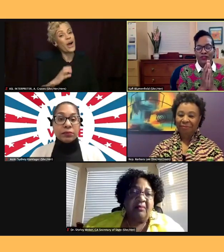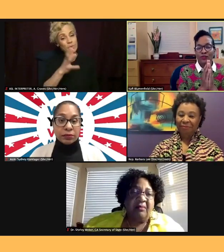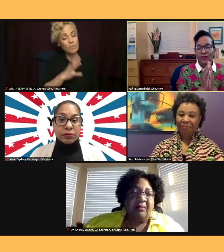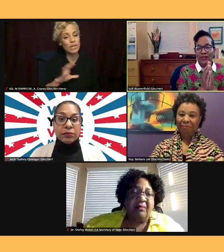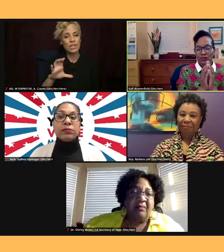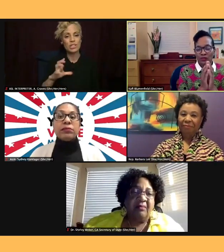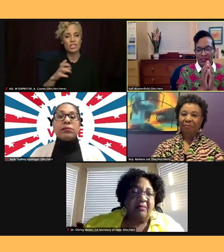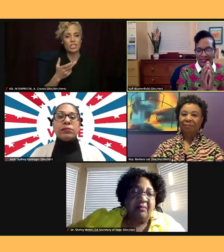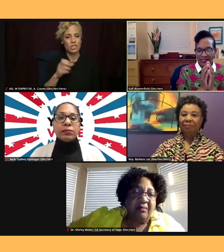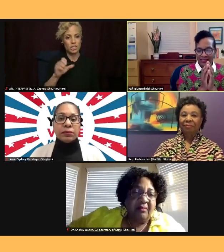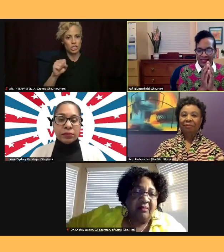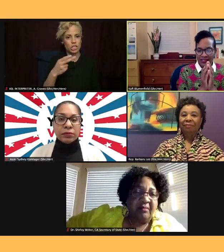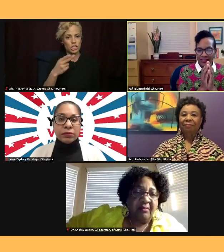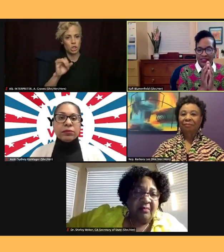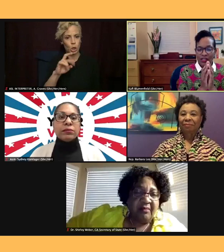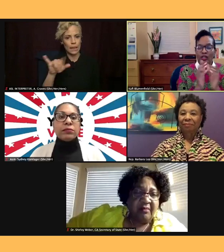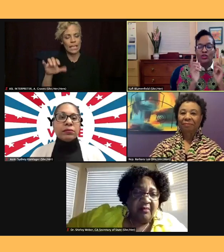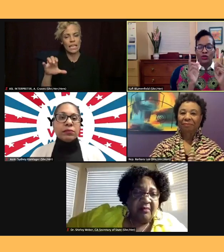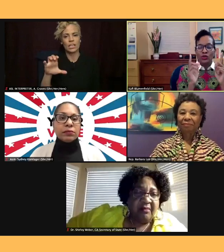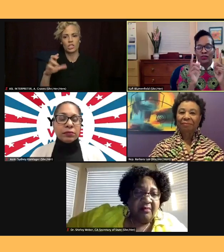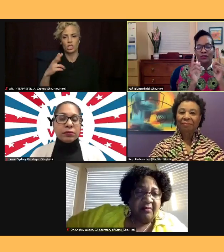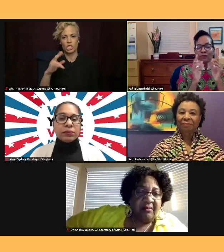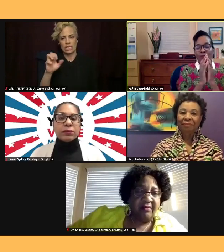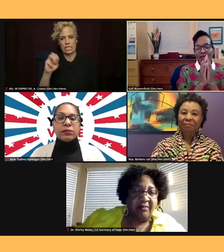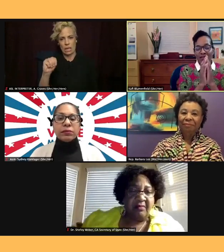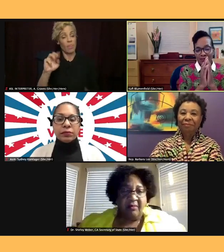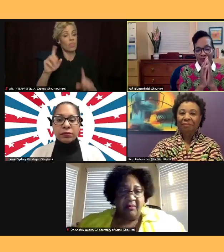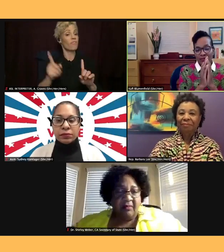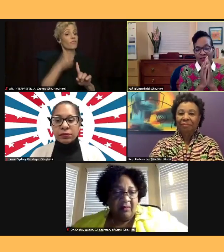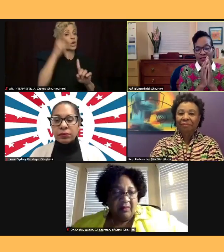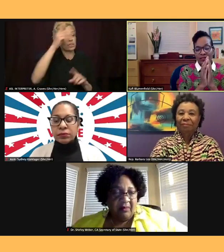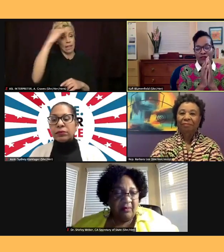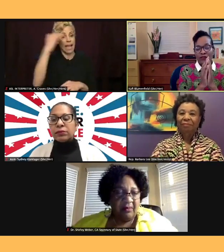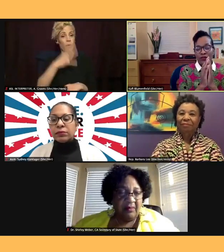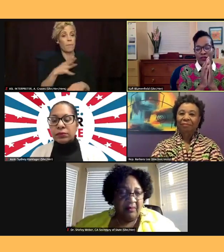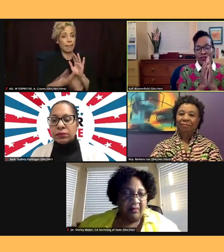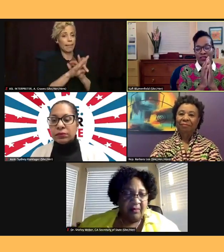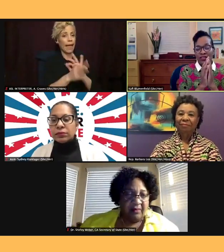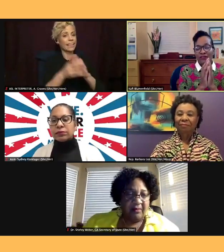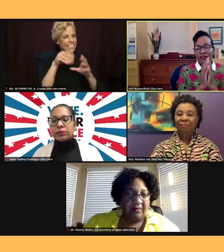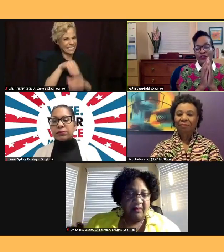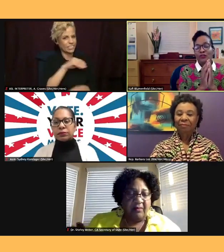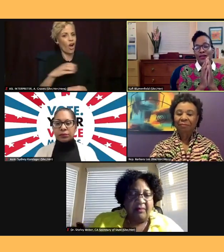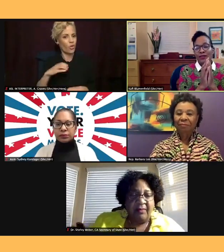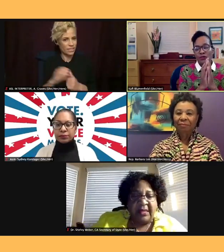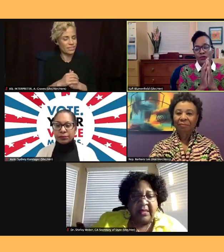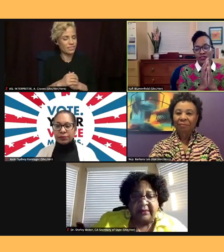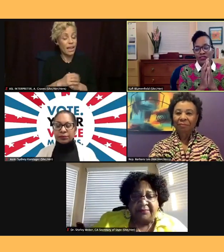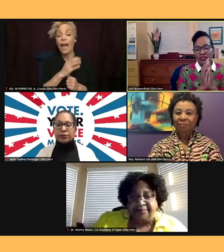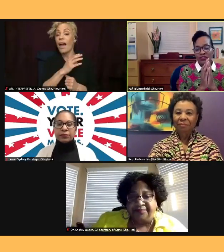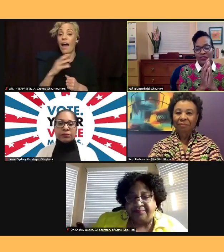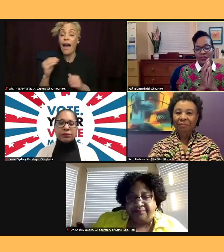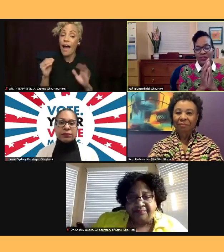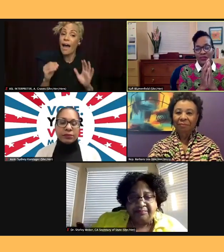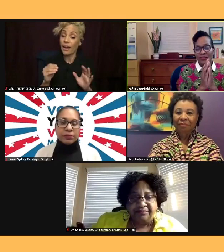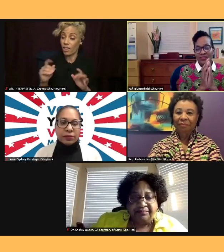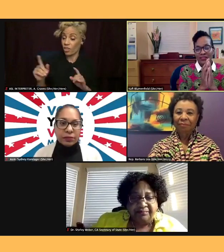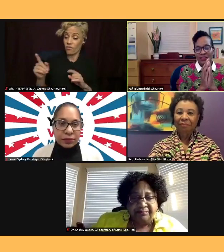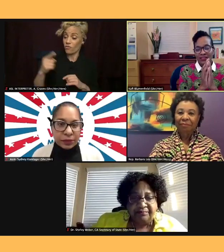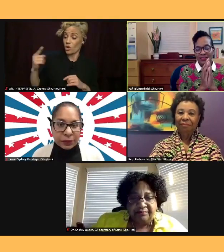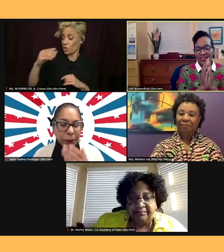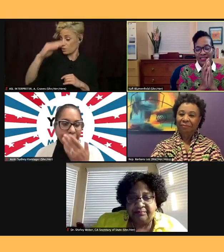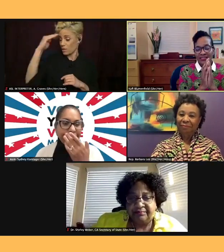elected to Congress, nor would it be possible for the first Black woman to serve as Vice President of the United States,